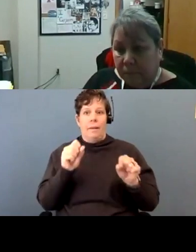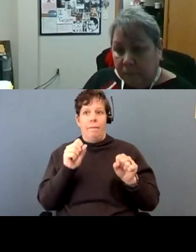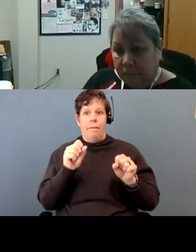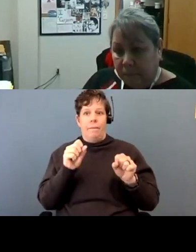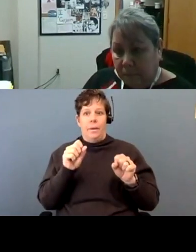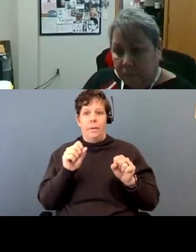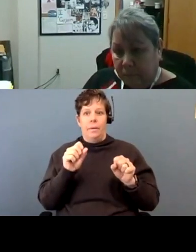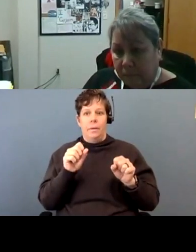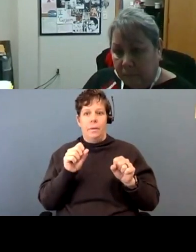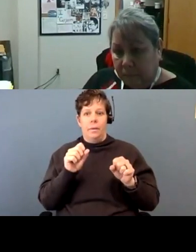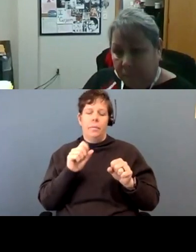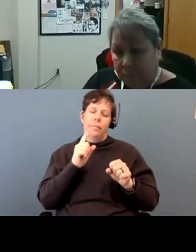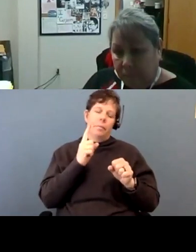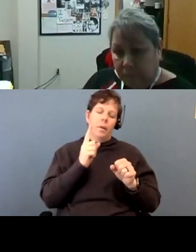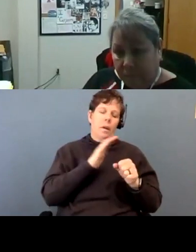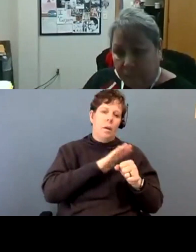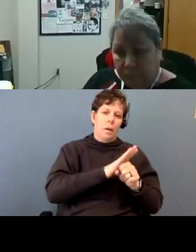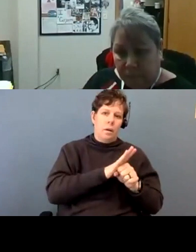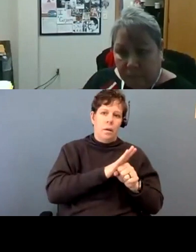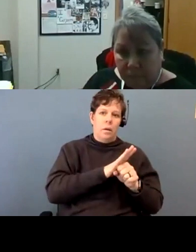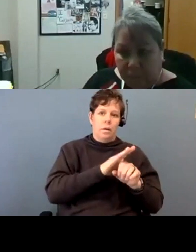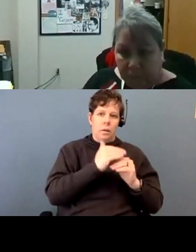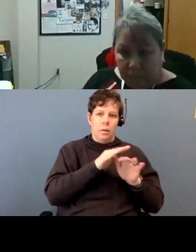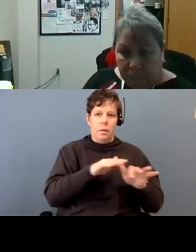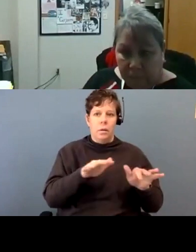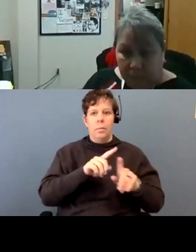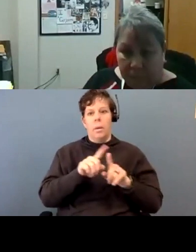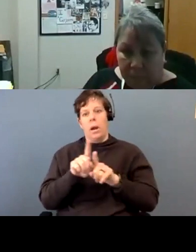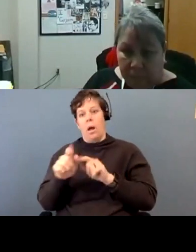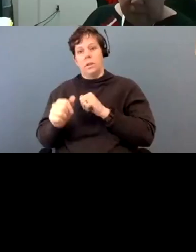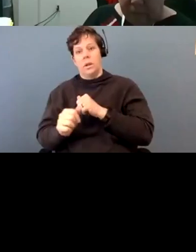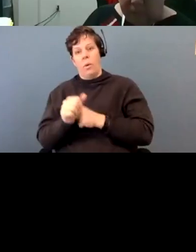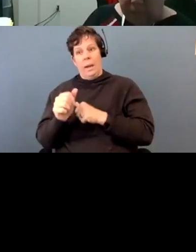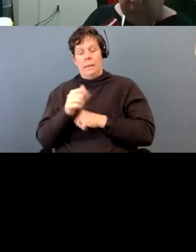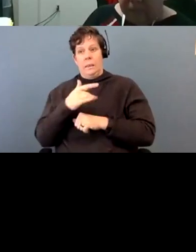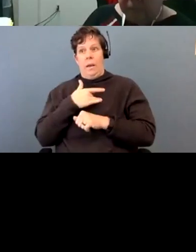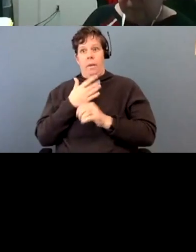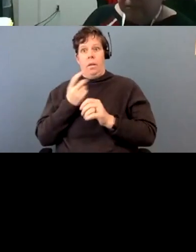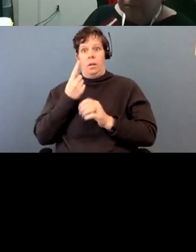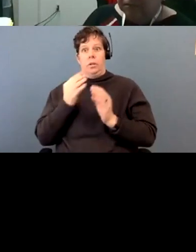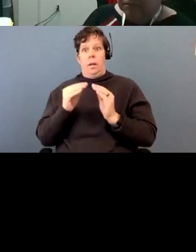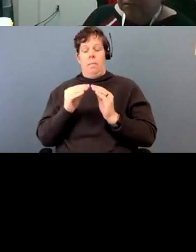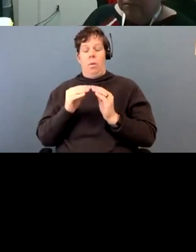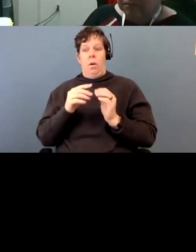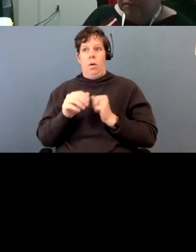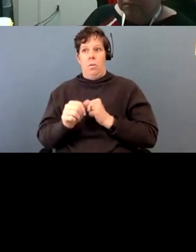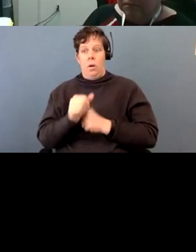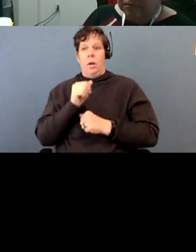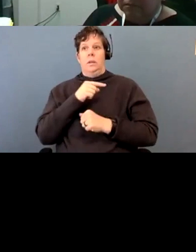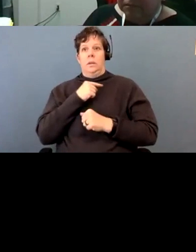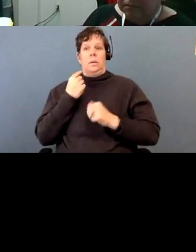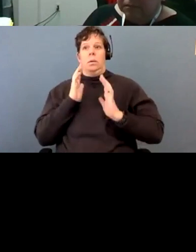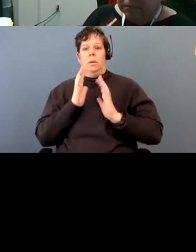mean, one in the face of a pandemic, but two, just the risk is so high. Um, so I'm going to pivot that question back to Tabitha and